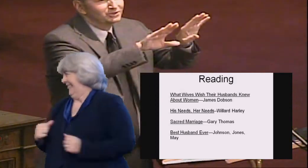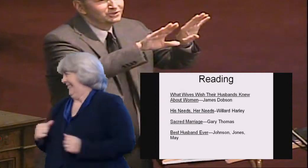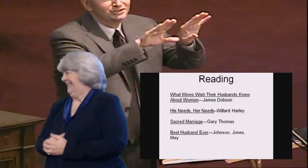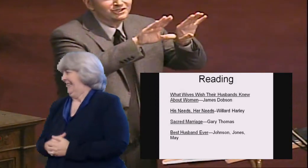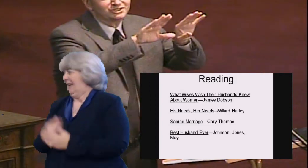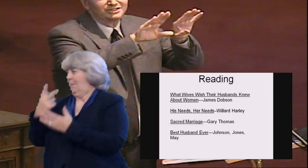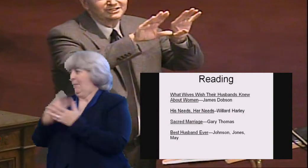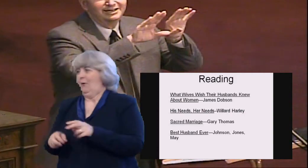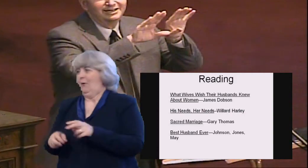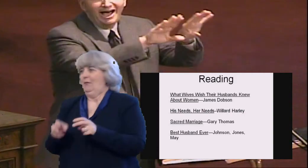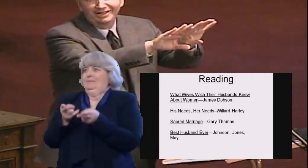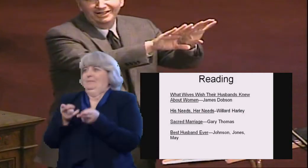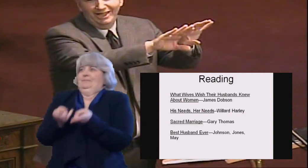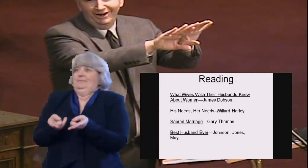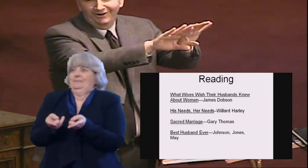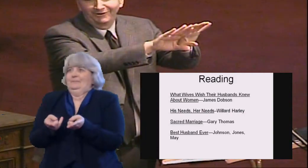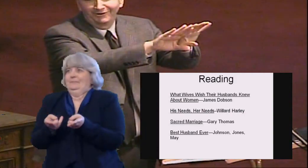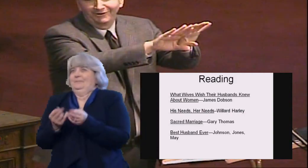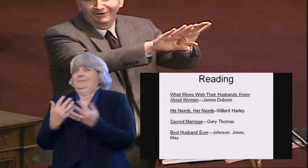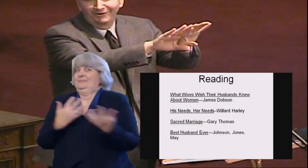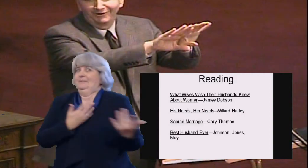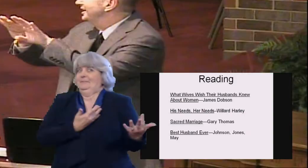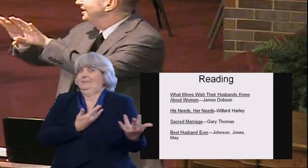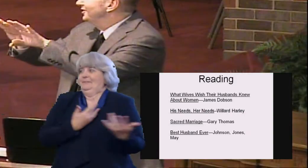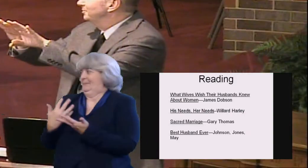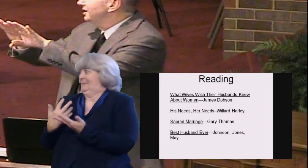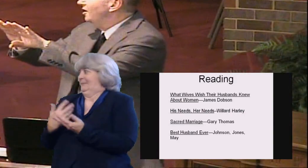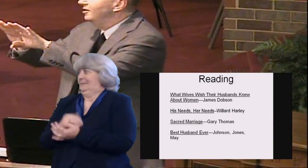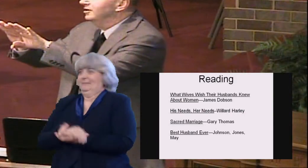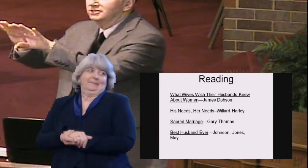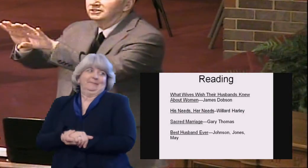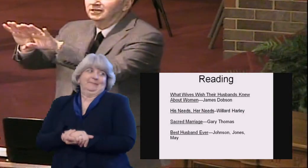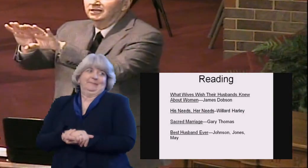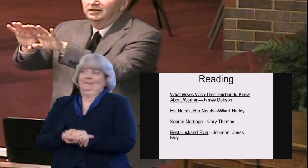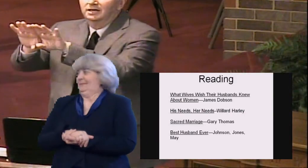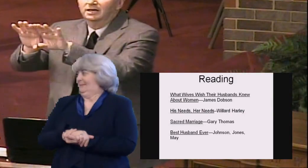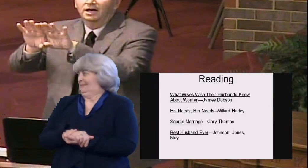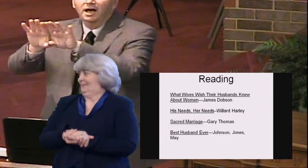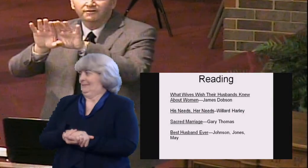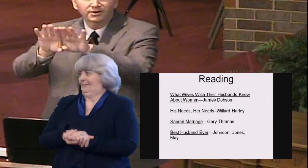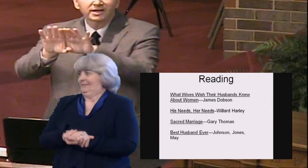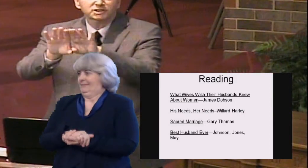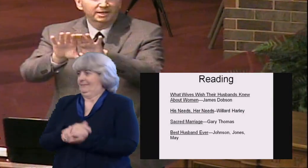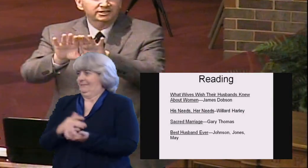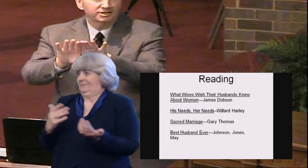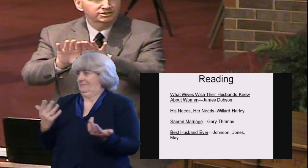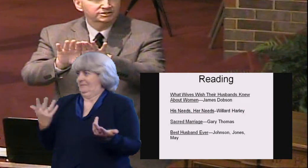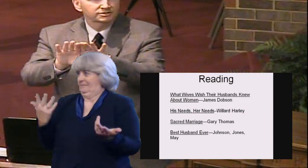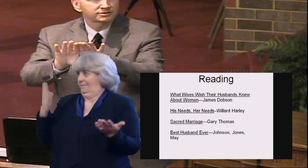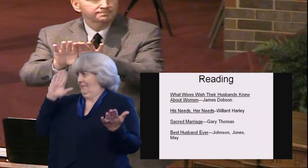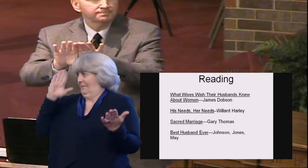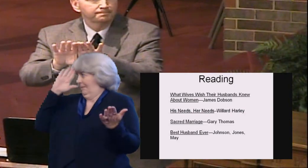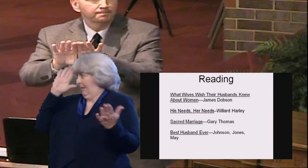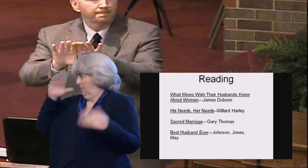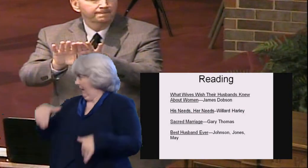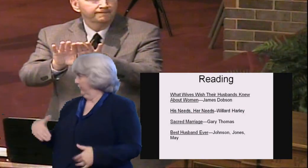they're both just lying there, waiting for the other because of their expectations.